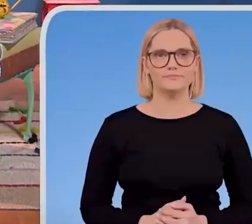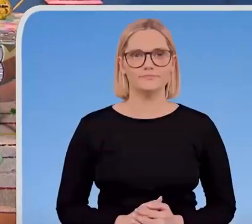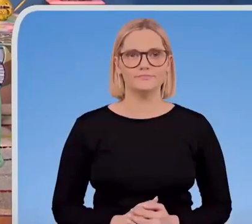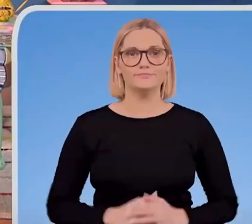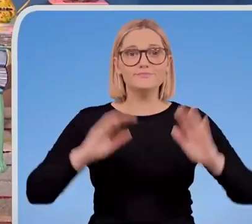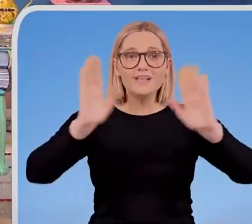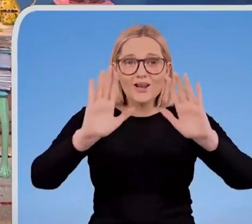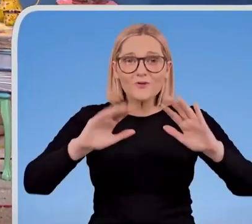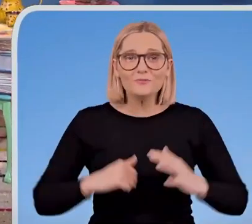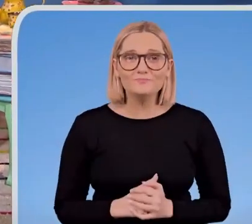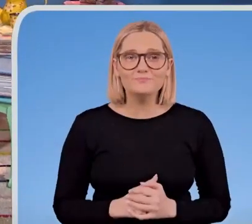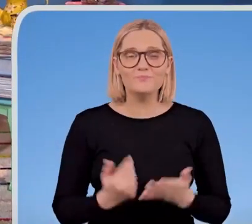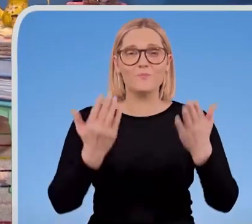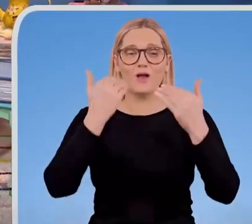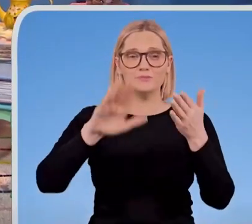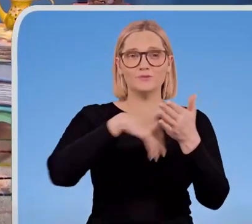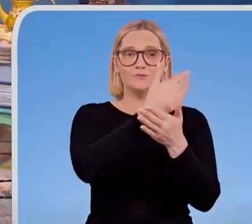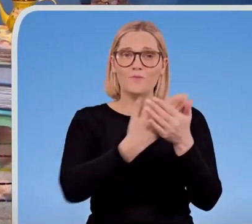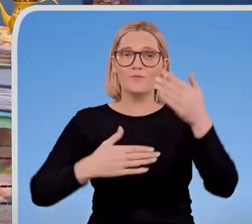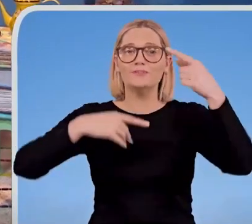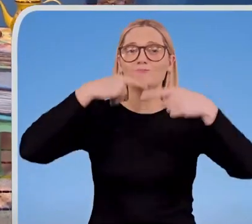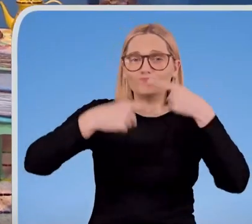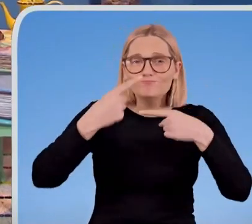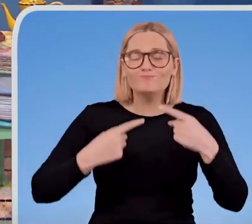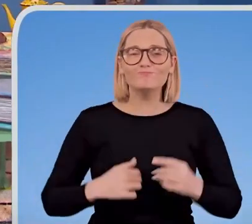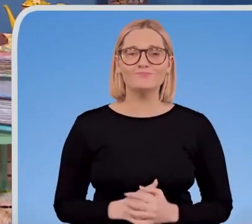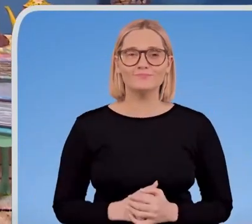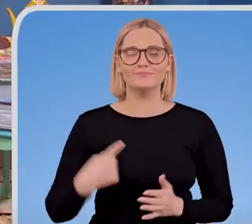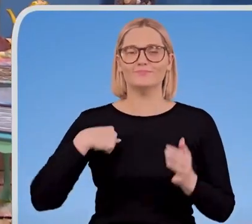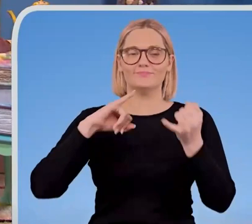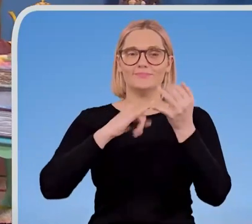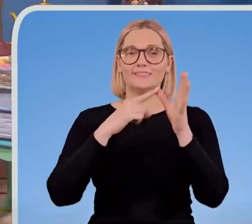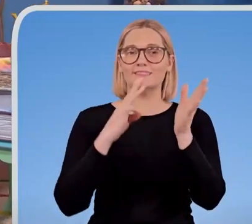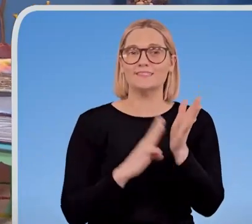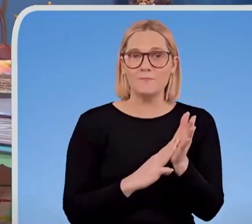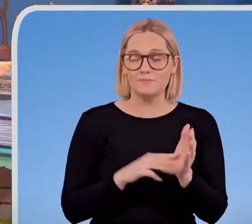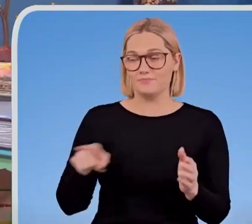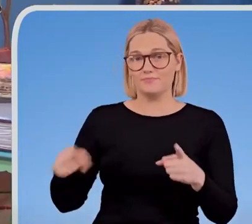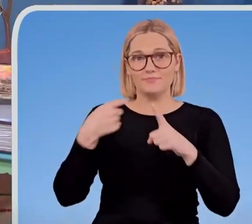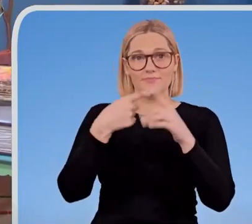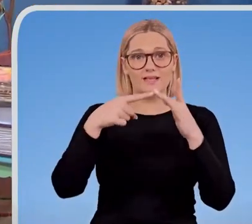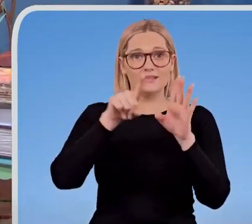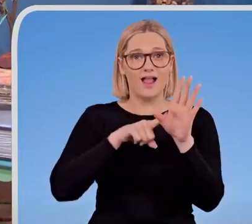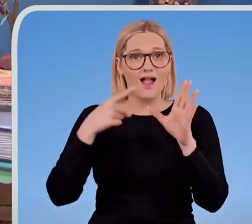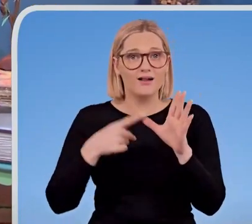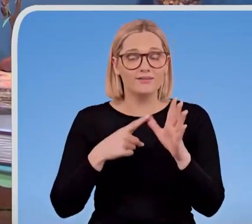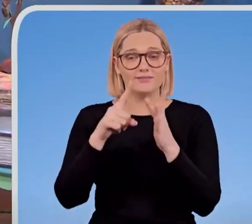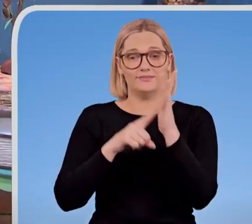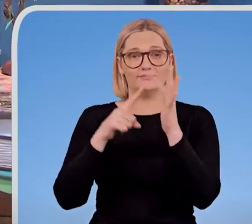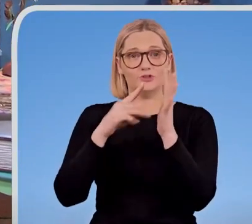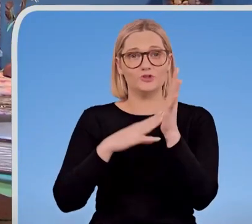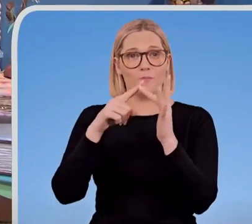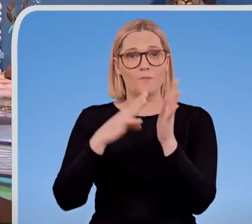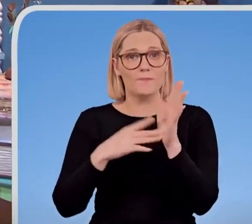Hello. Welcome to Storytime. I'm Sam, and this is Kaya, Jemima, and